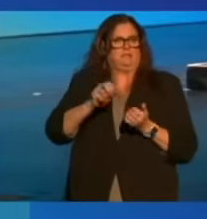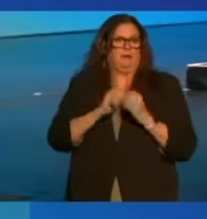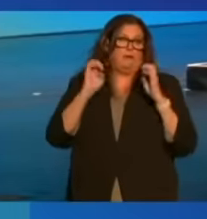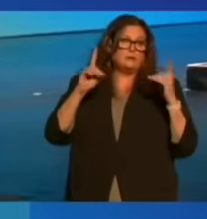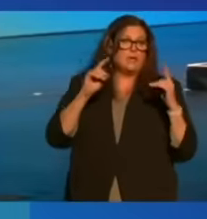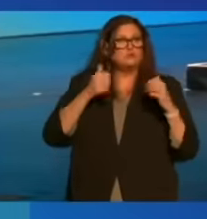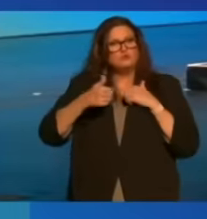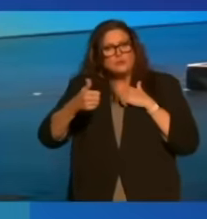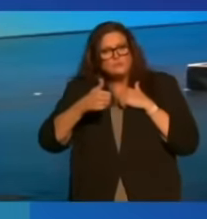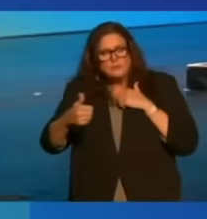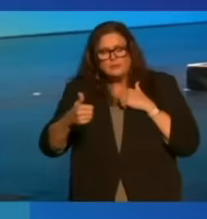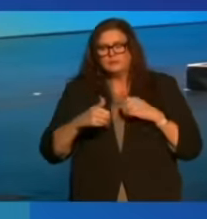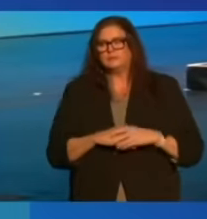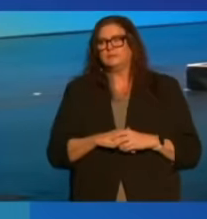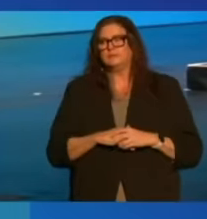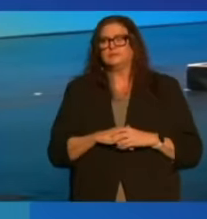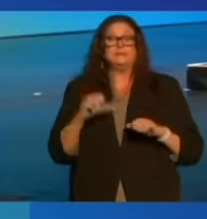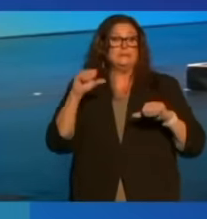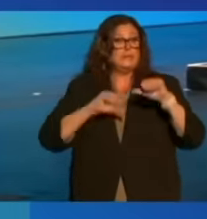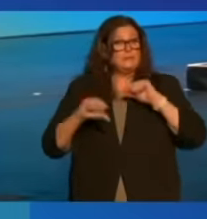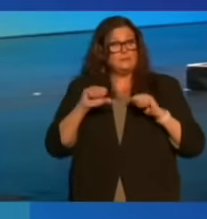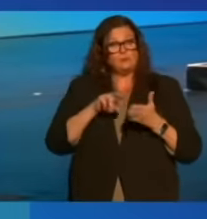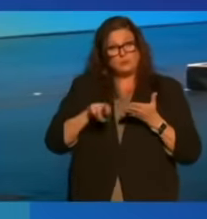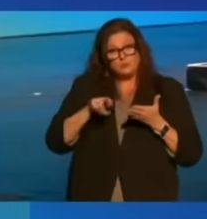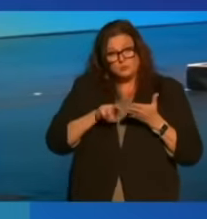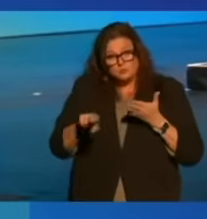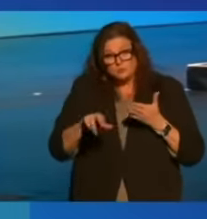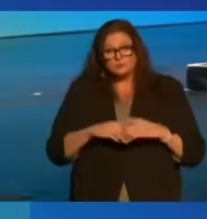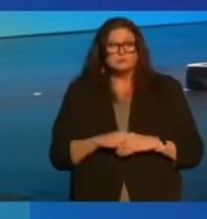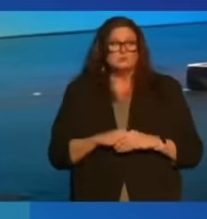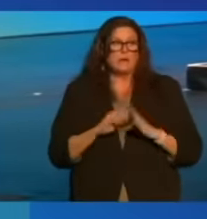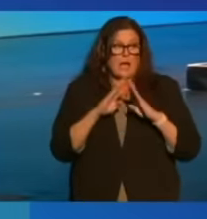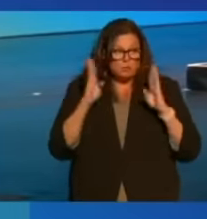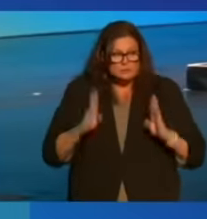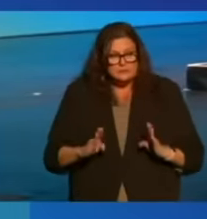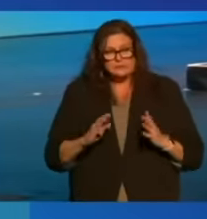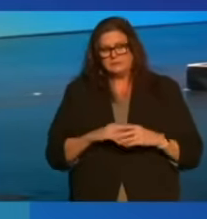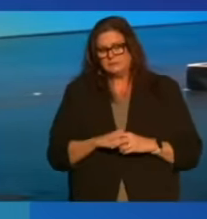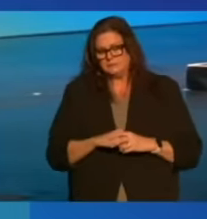transportation, scientific research and housing.